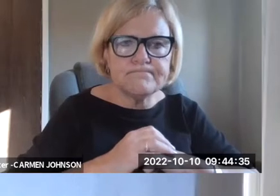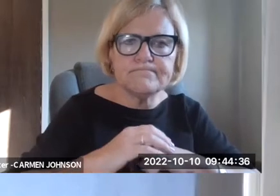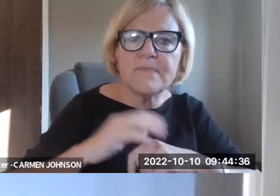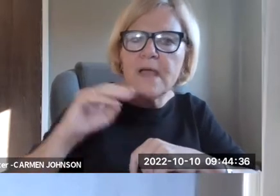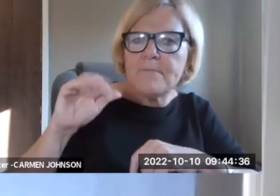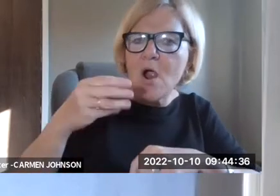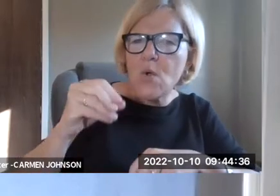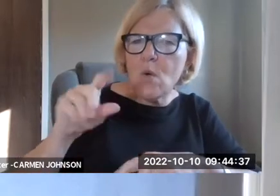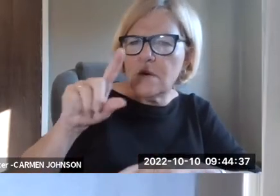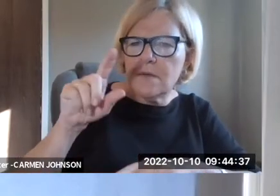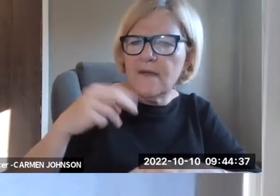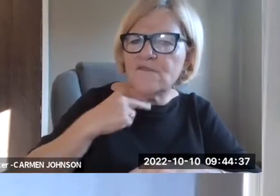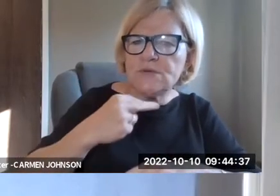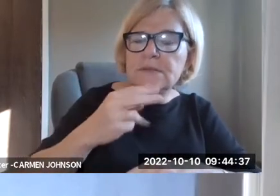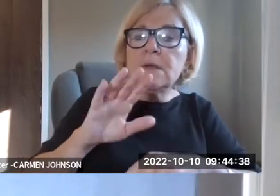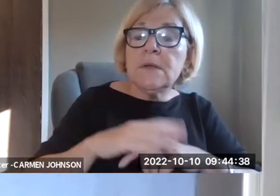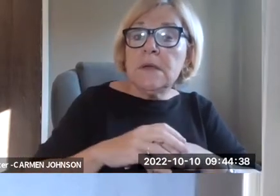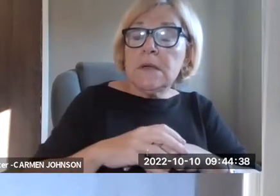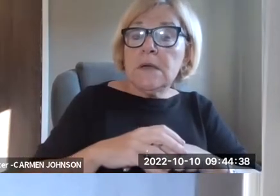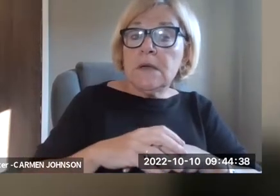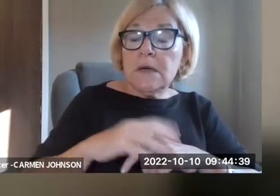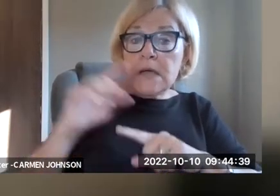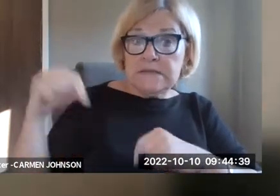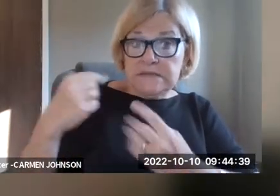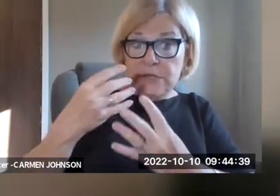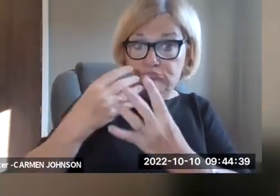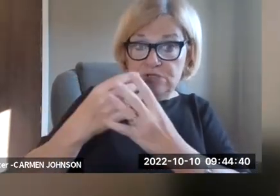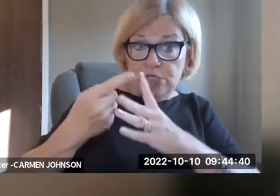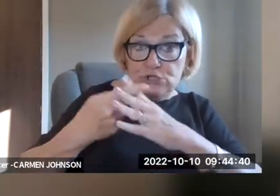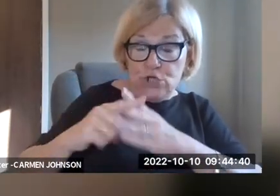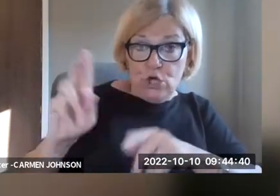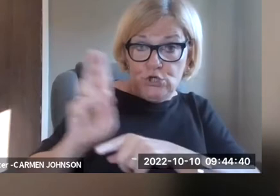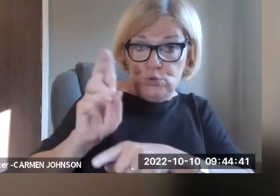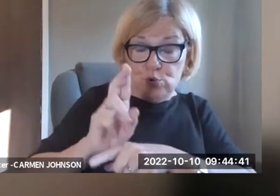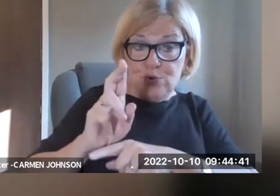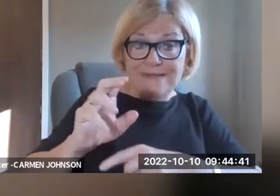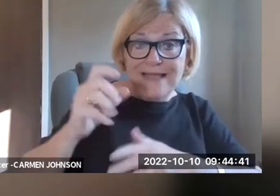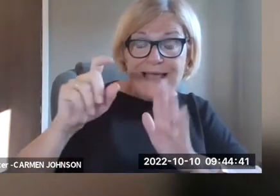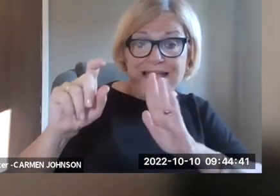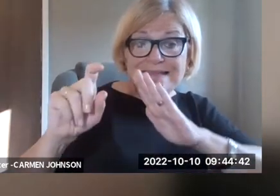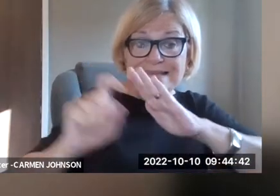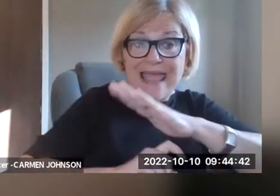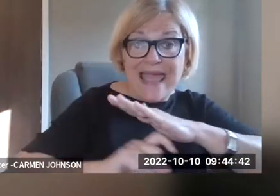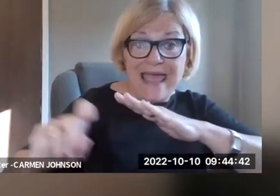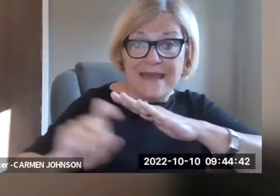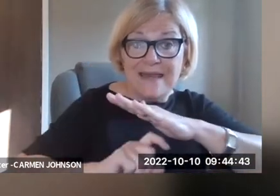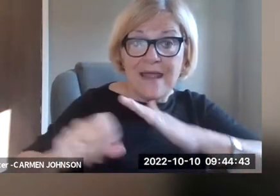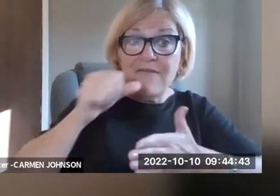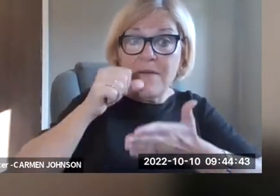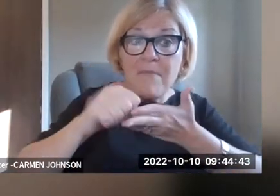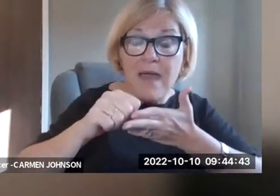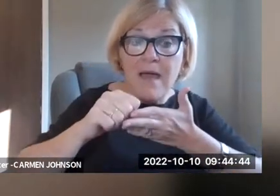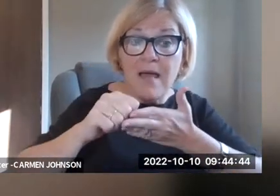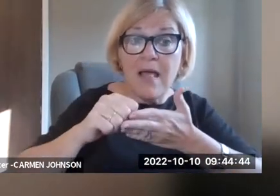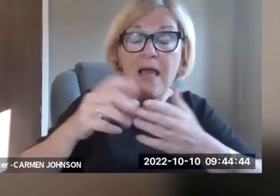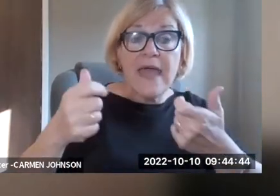and provide the training to our clients. Great. Um, Michelle has the question, uh, that